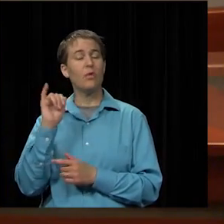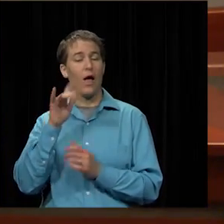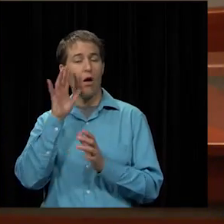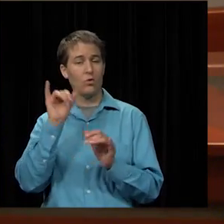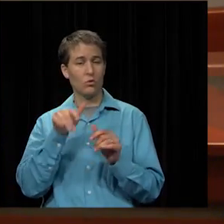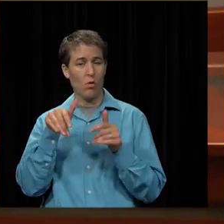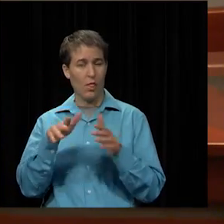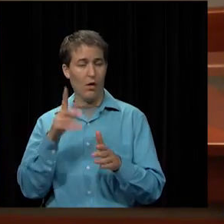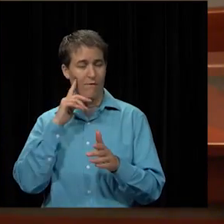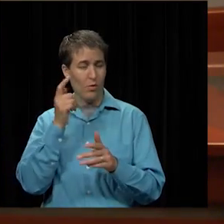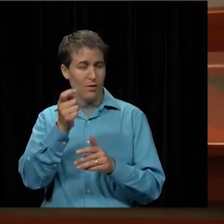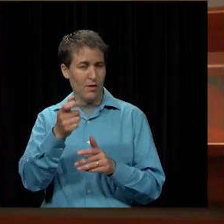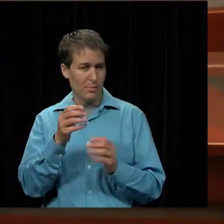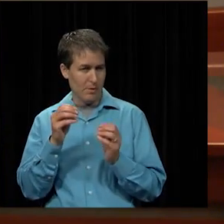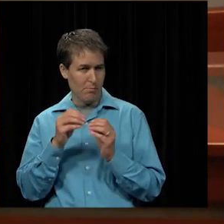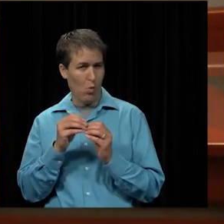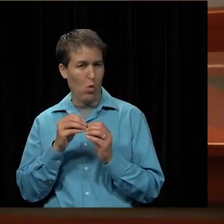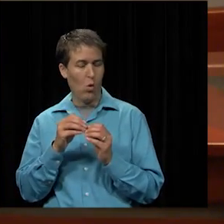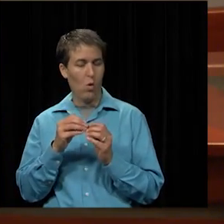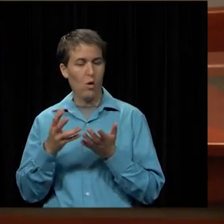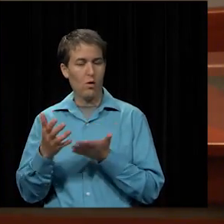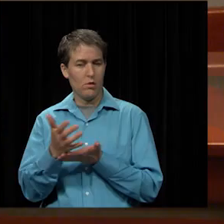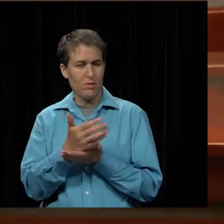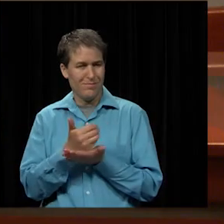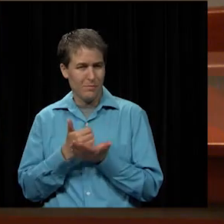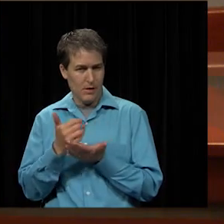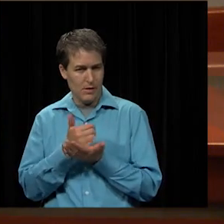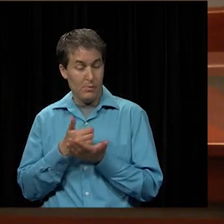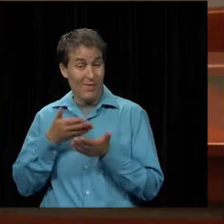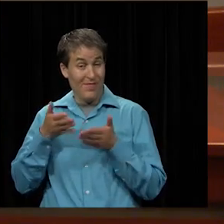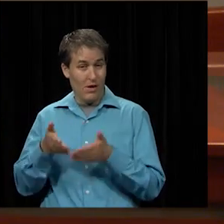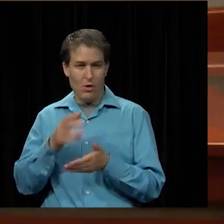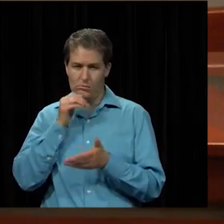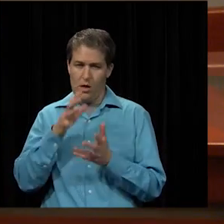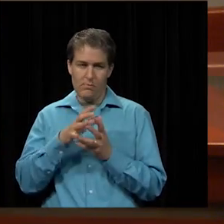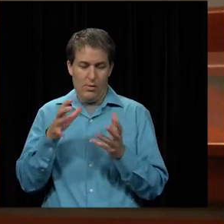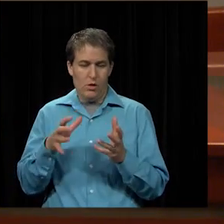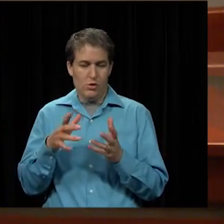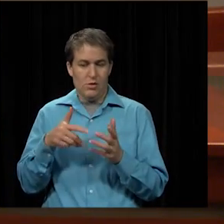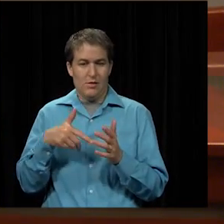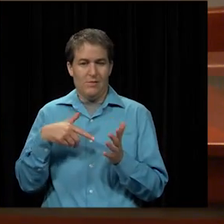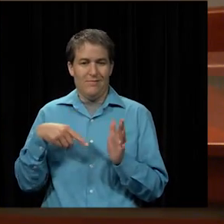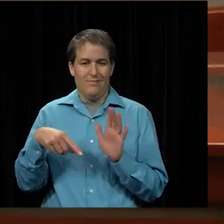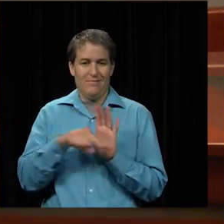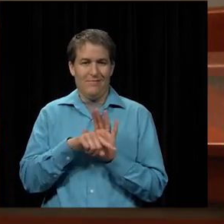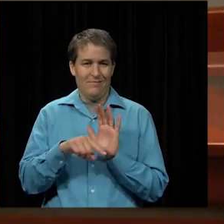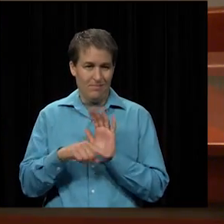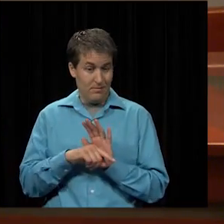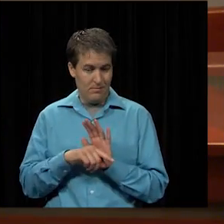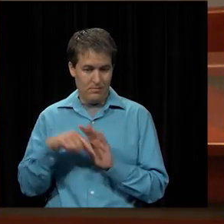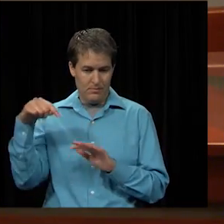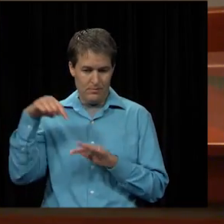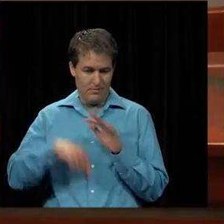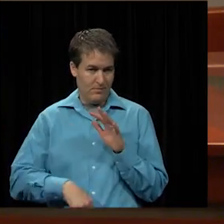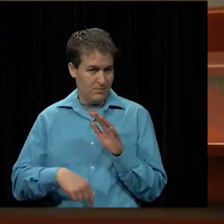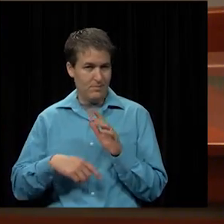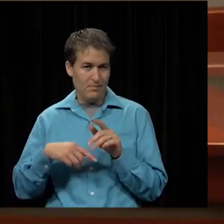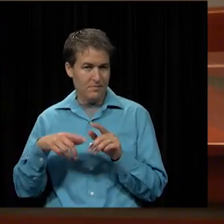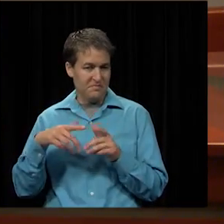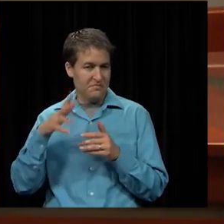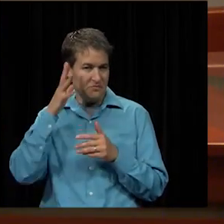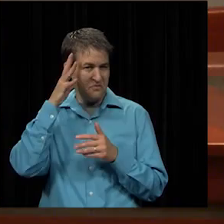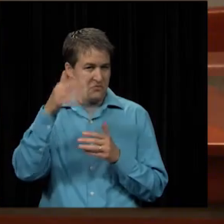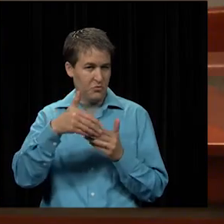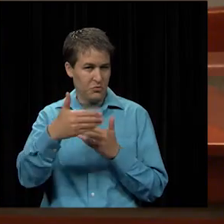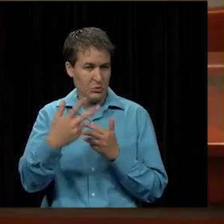allows for a little bit more revenue to be there, or at least not as much of a deficit as we get into the next three years. So that's